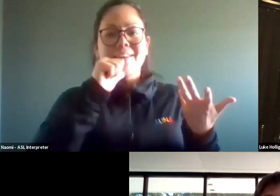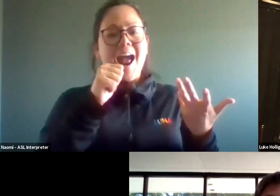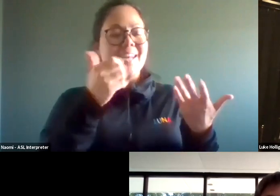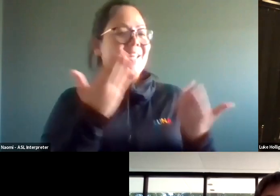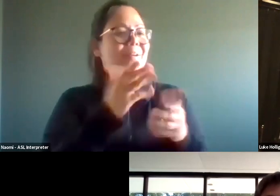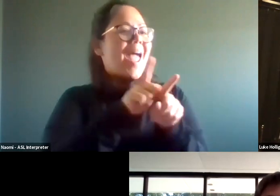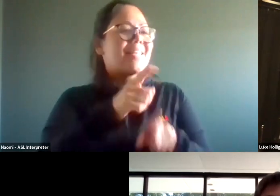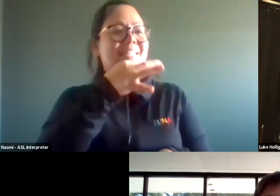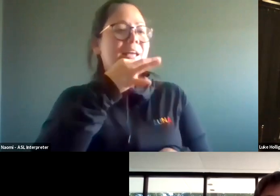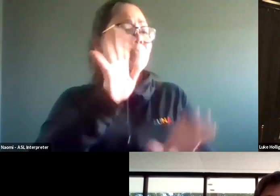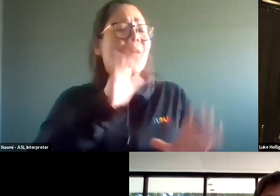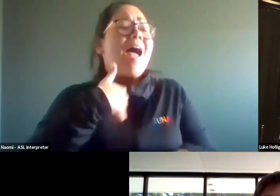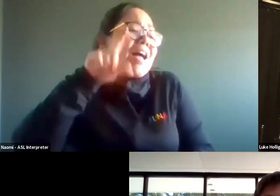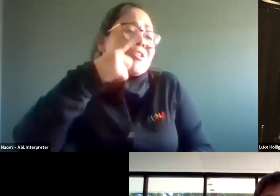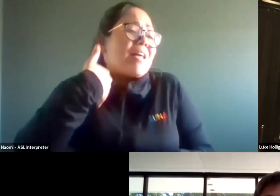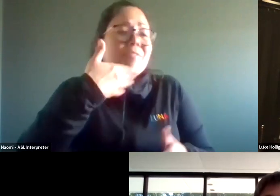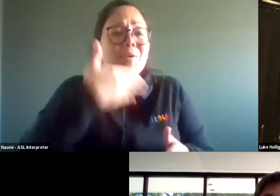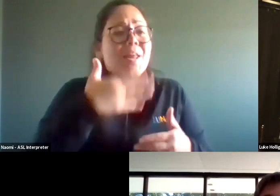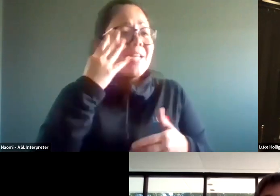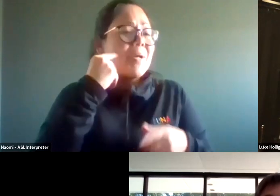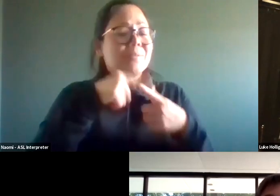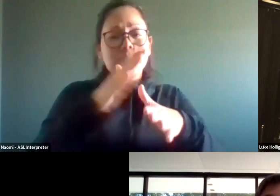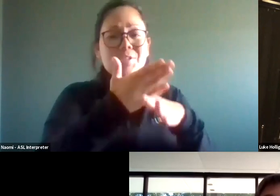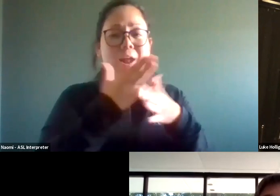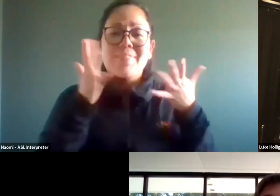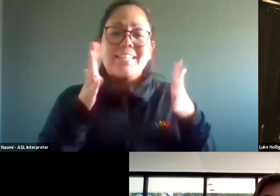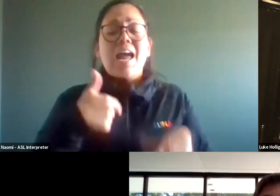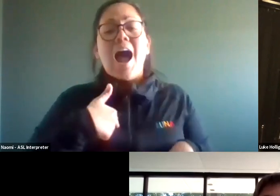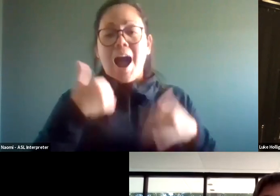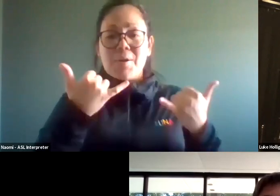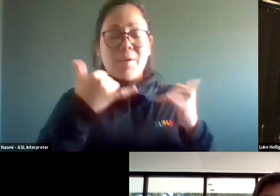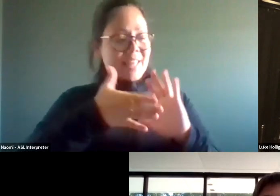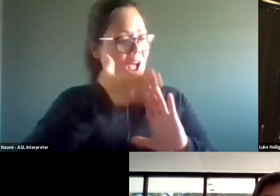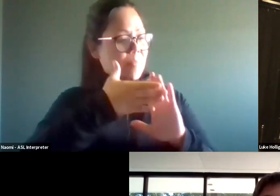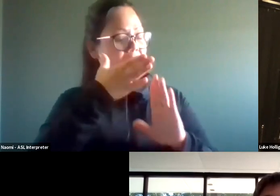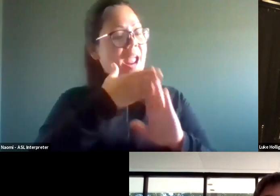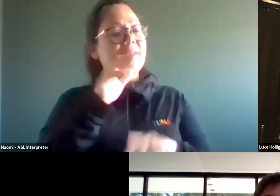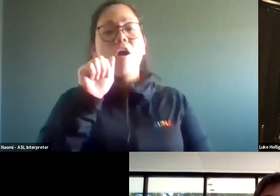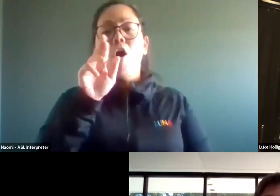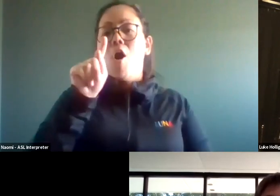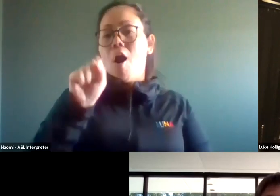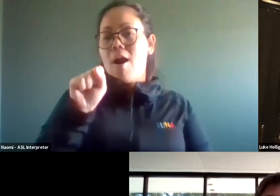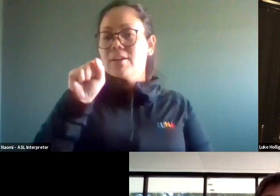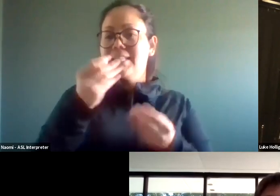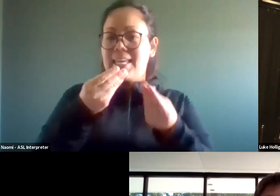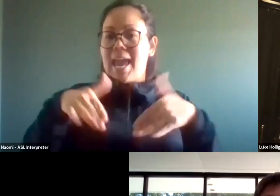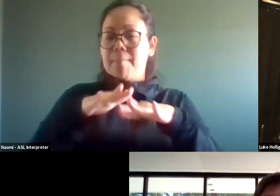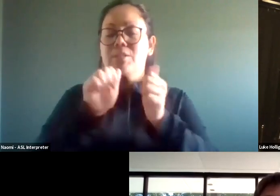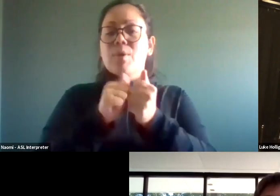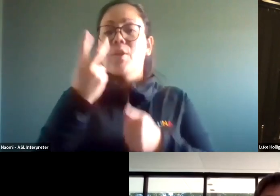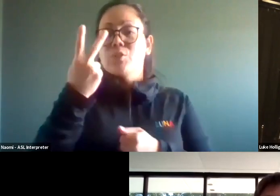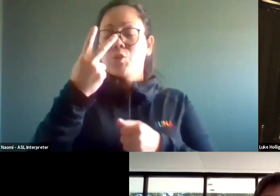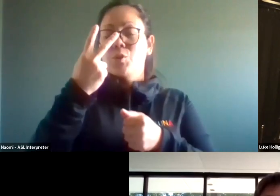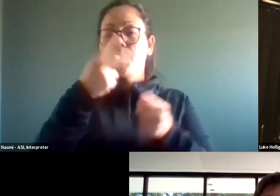expert, just have some good experiences to share. Um, I currently operate a, an arts campus venue with, uh, two indoor